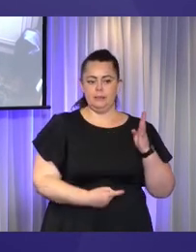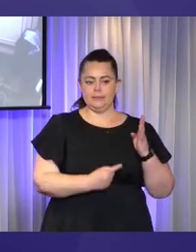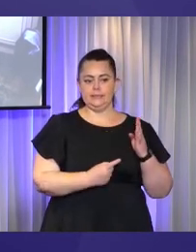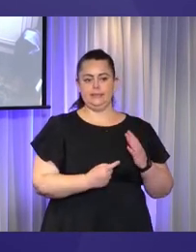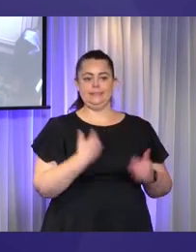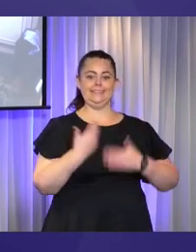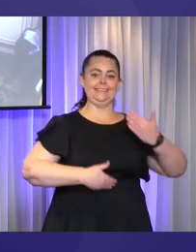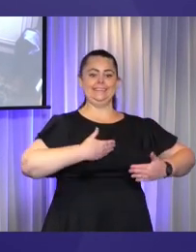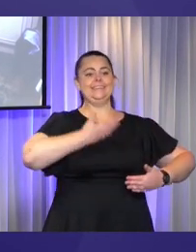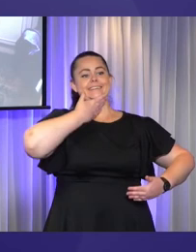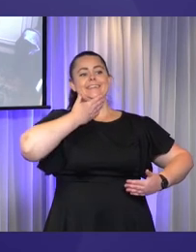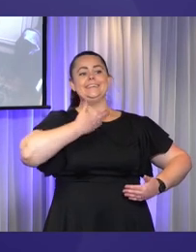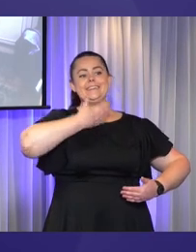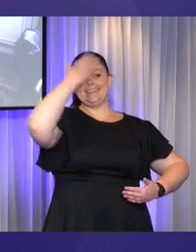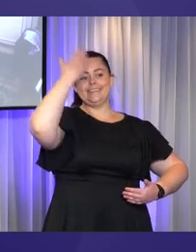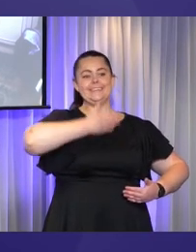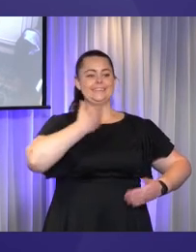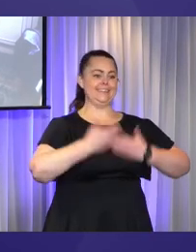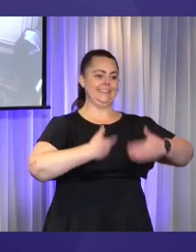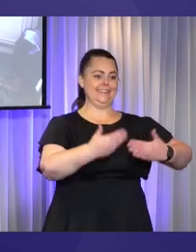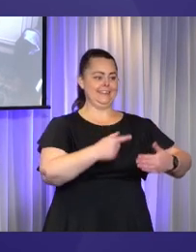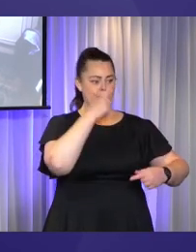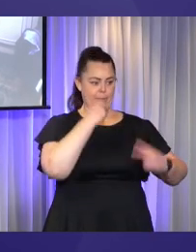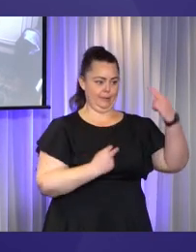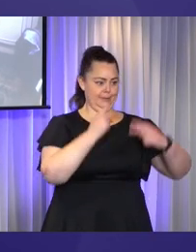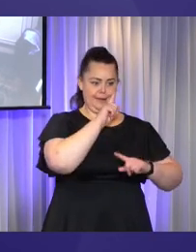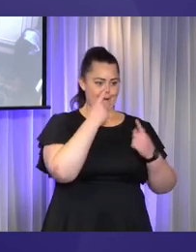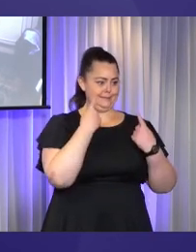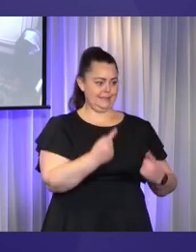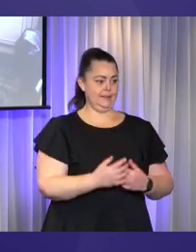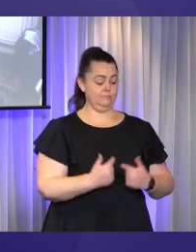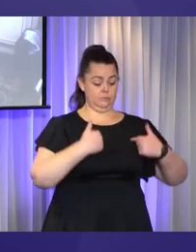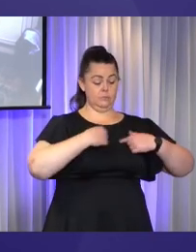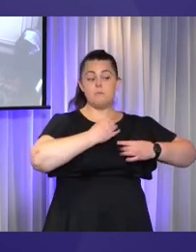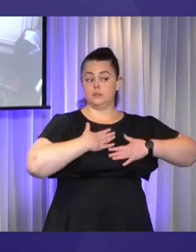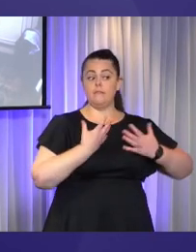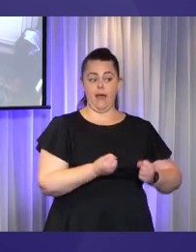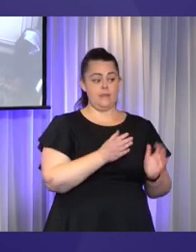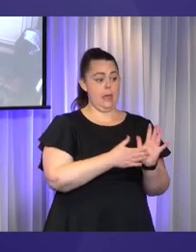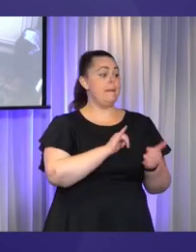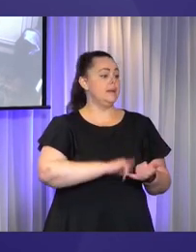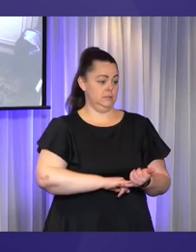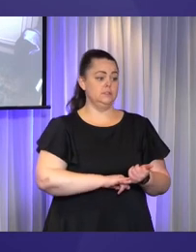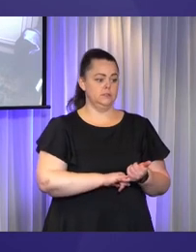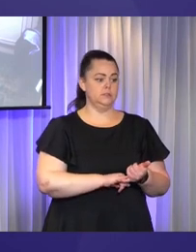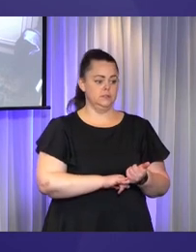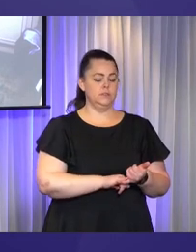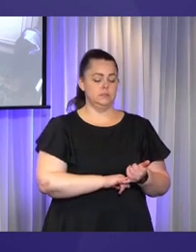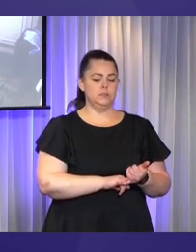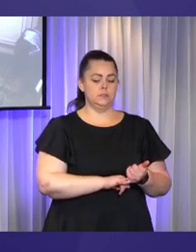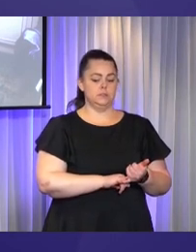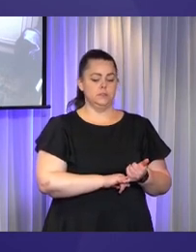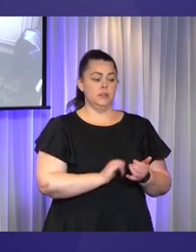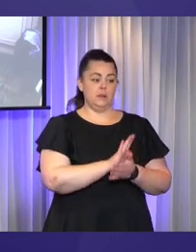really think are not thought about in the fact that I have MS and MS is associated with a lot of